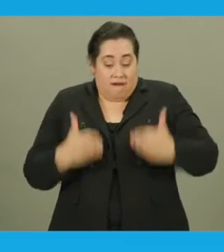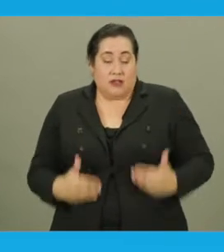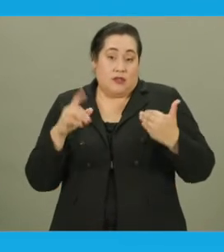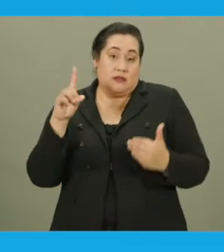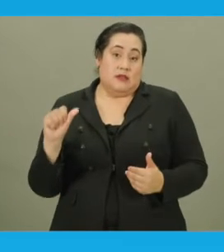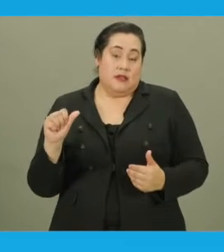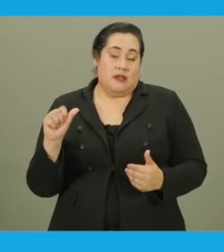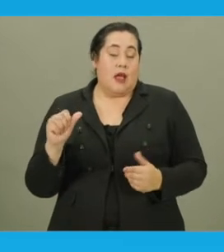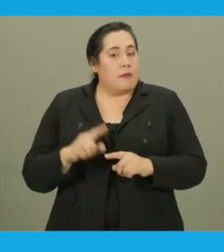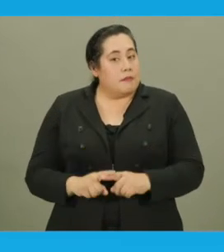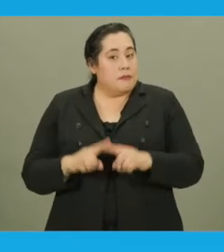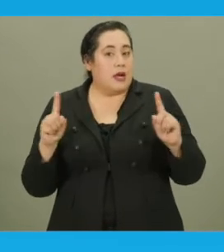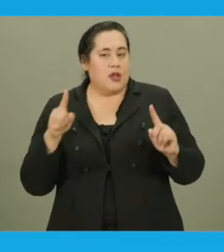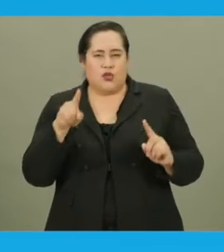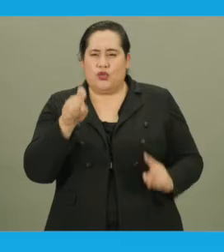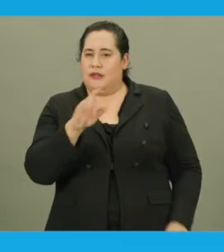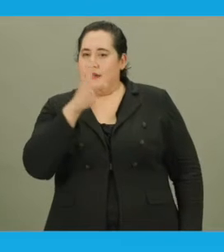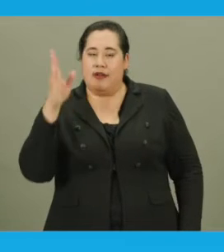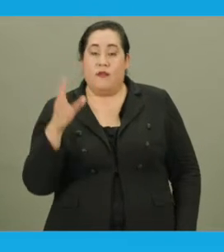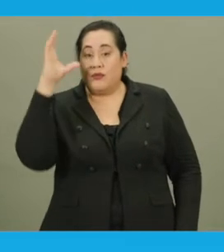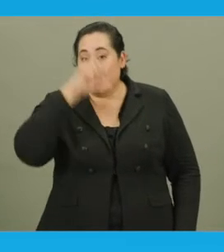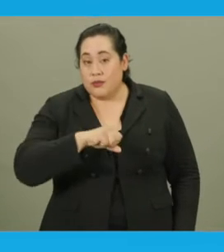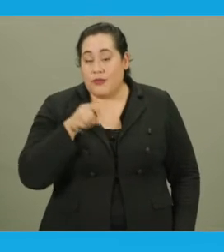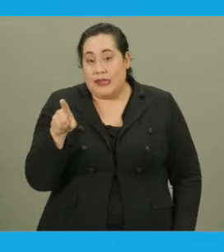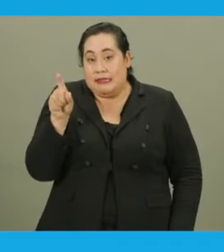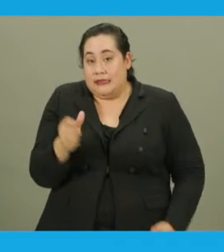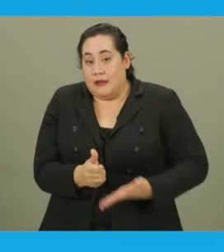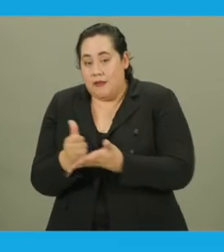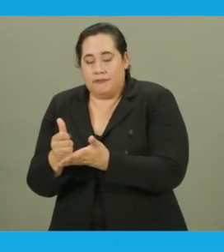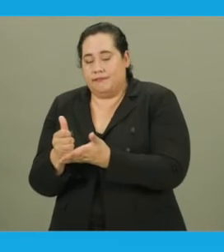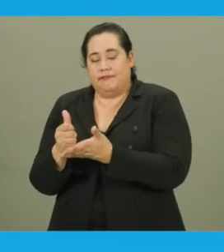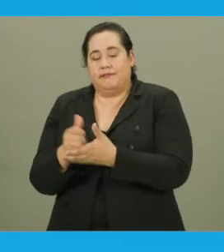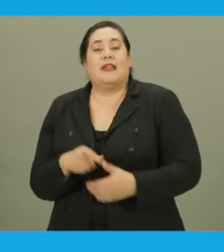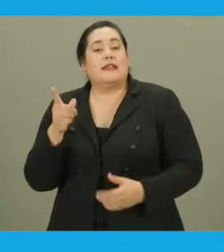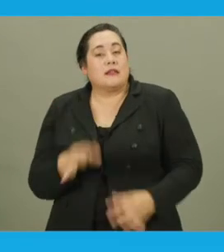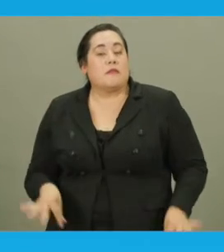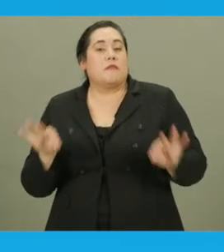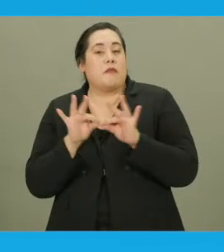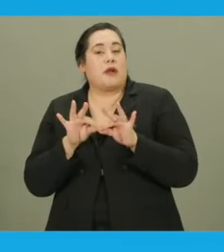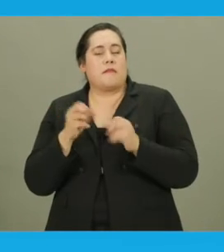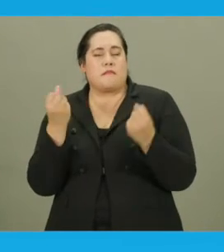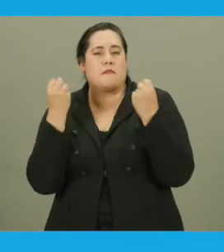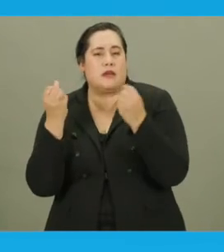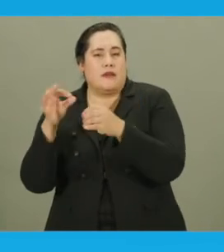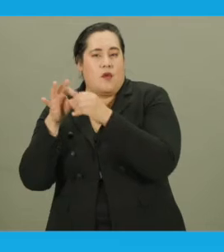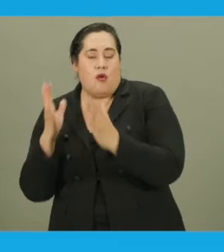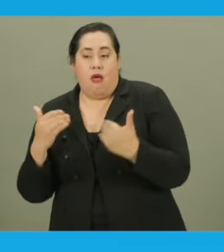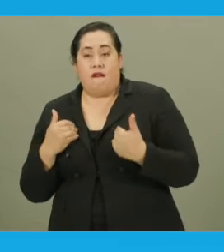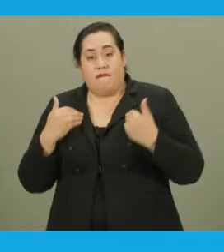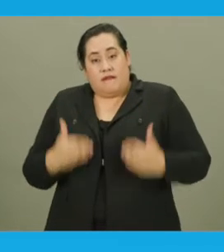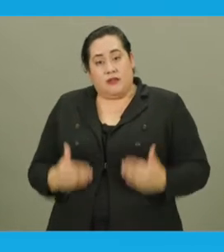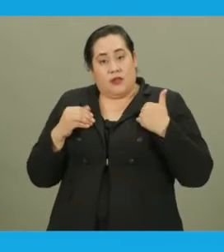or a physical disability. However, you should never assume that they need assistance. It's important to many